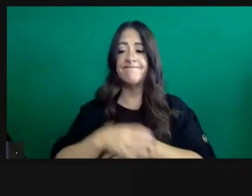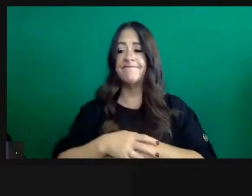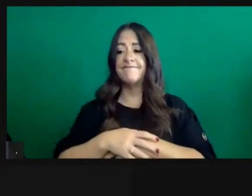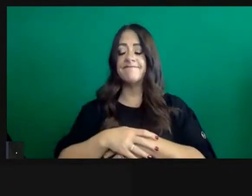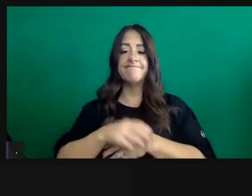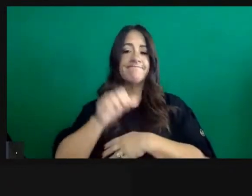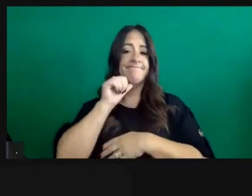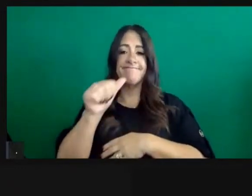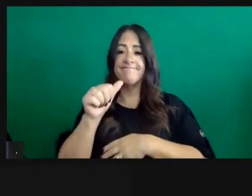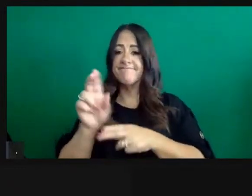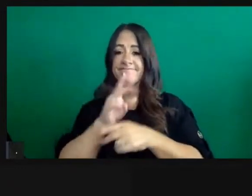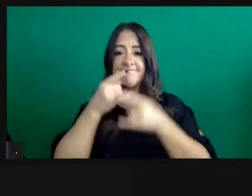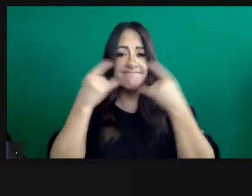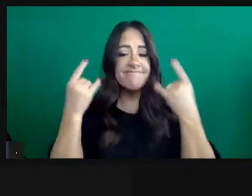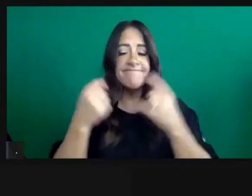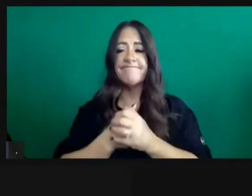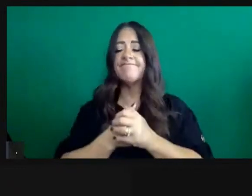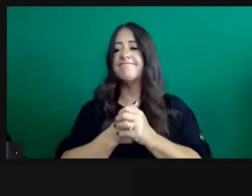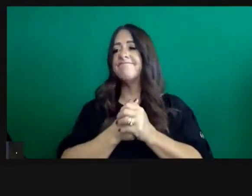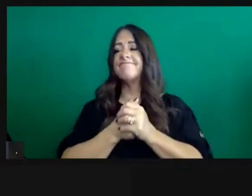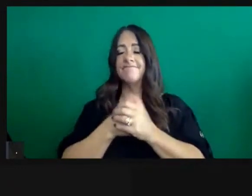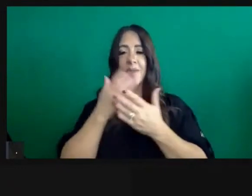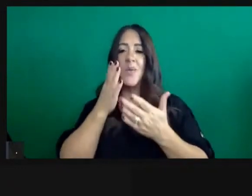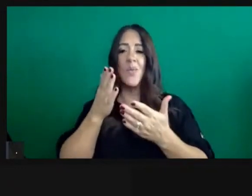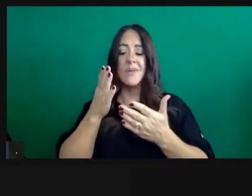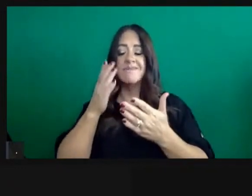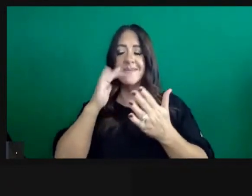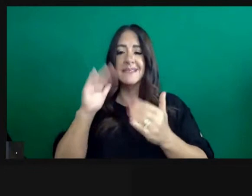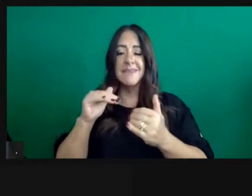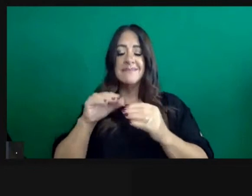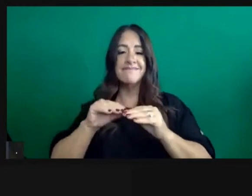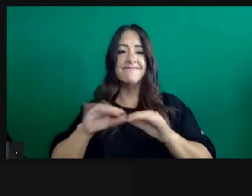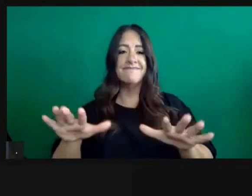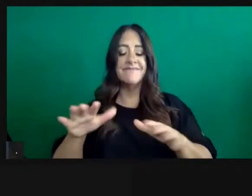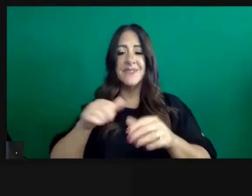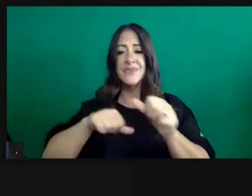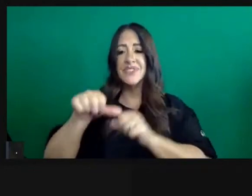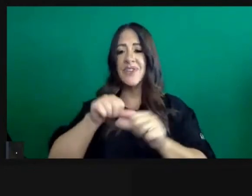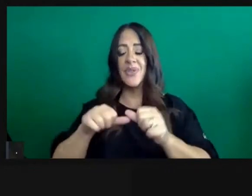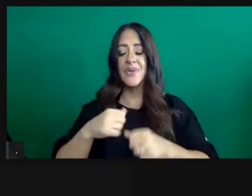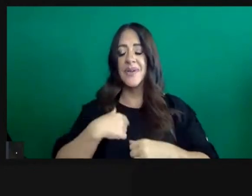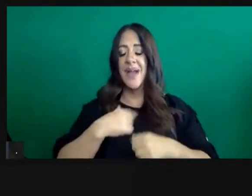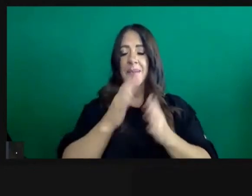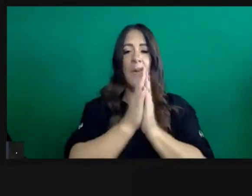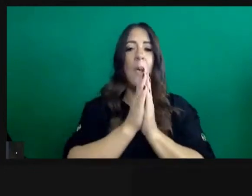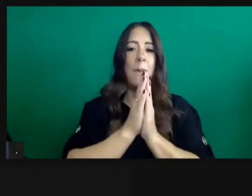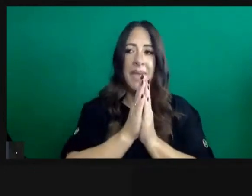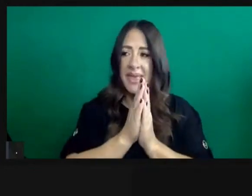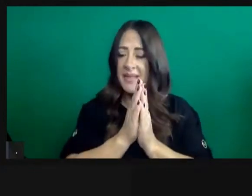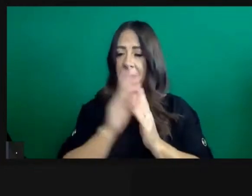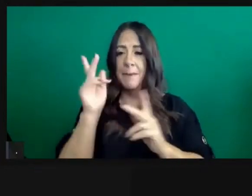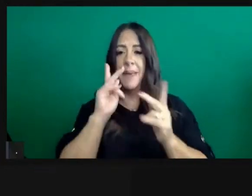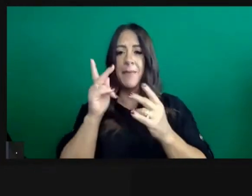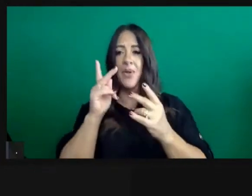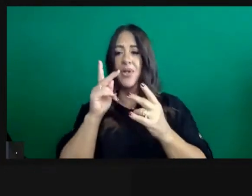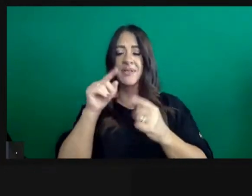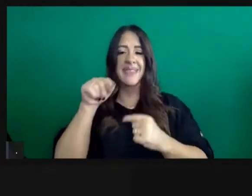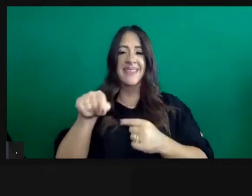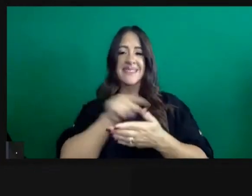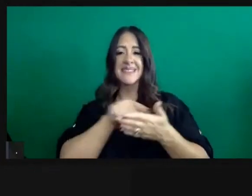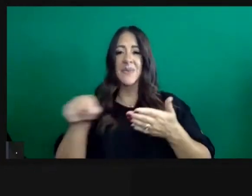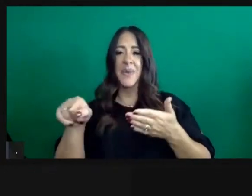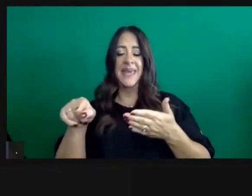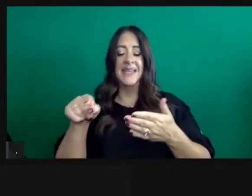safe are going to lead to some transmission. We hope the please over these last few days before the New Year's and the